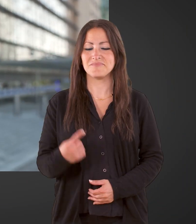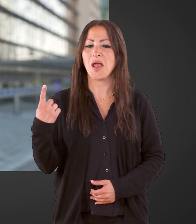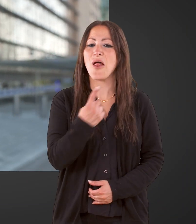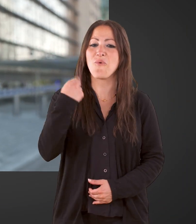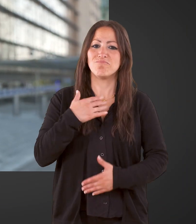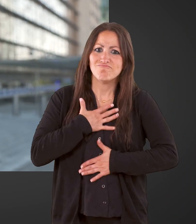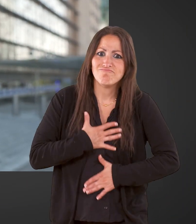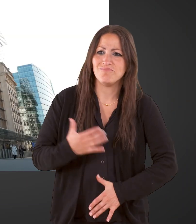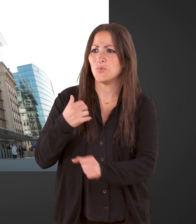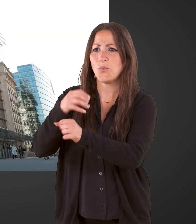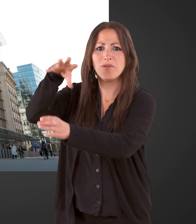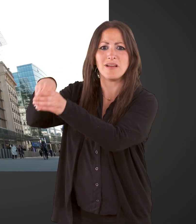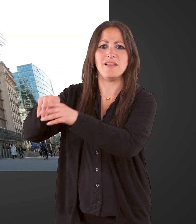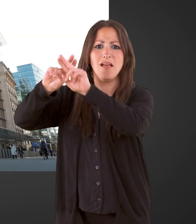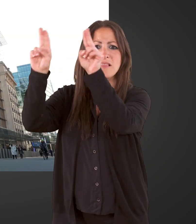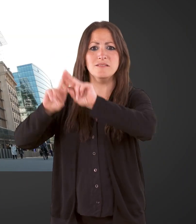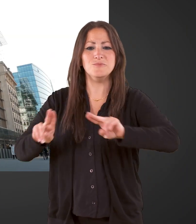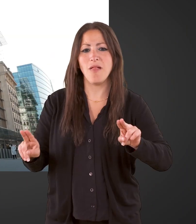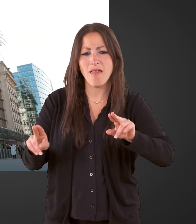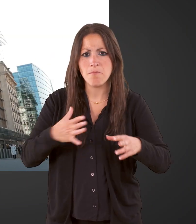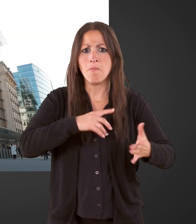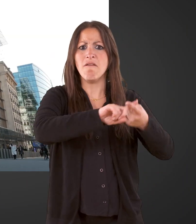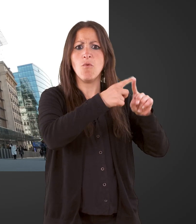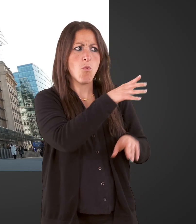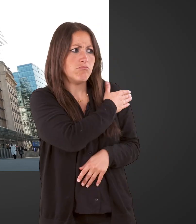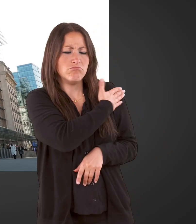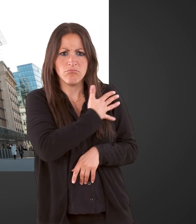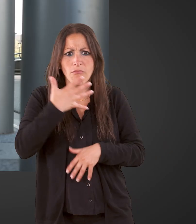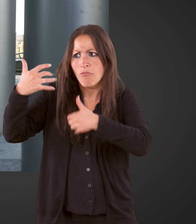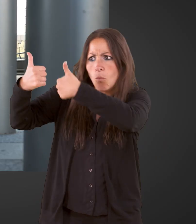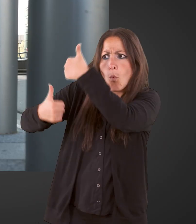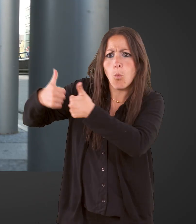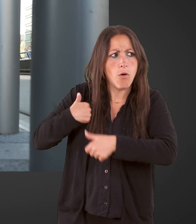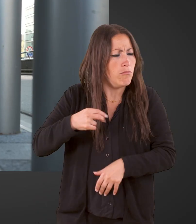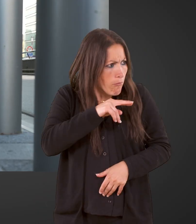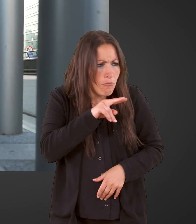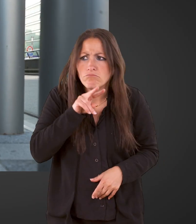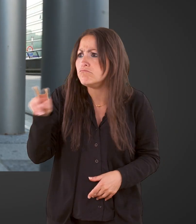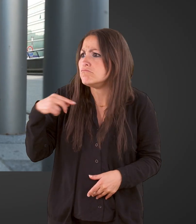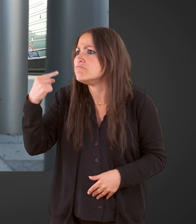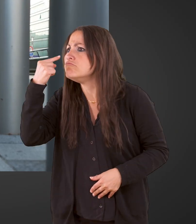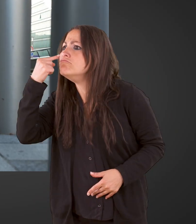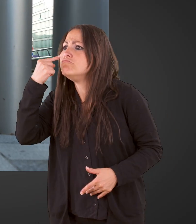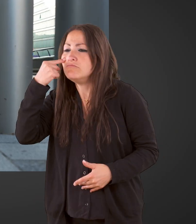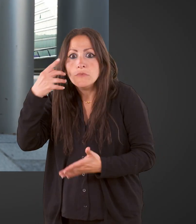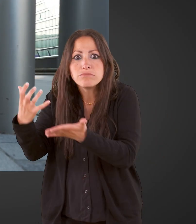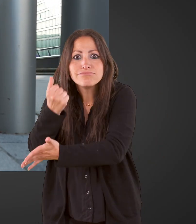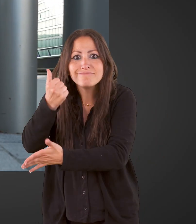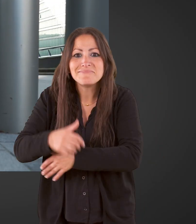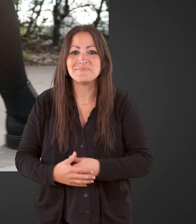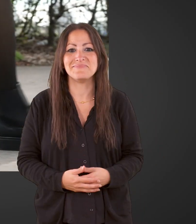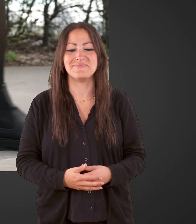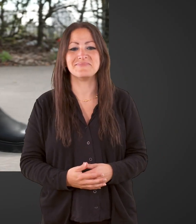I've always been interested to work in the international sector, and a friend of mine talked to me about a competition, so I tried and succeeded.